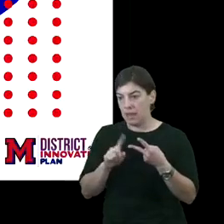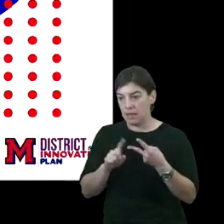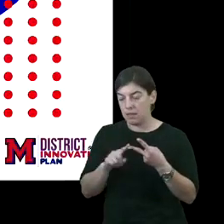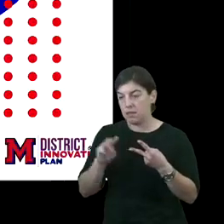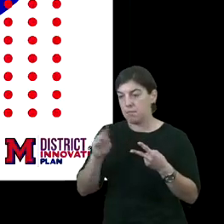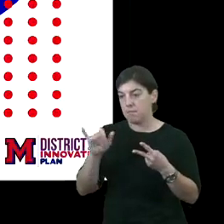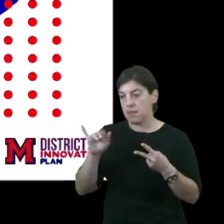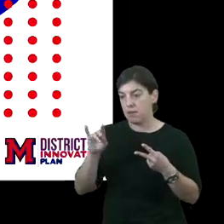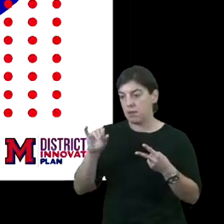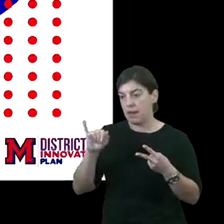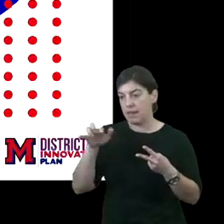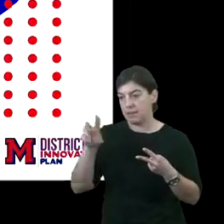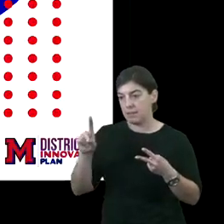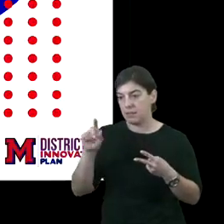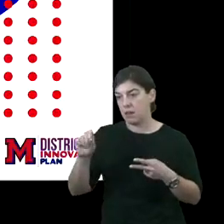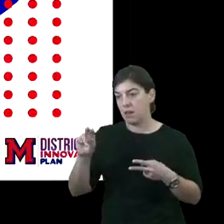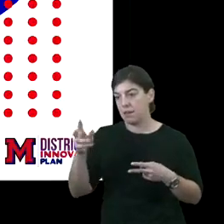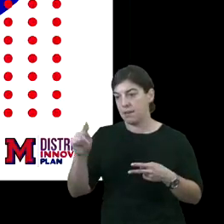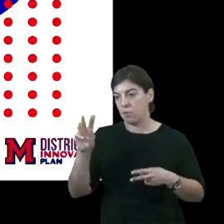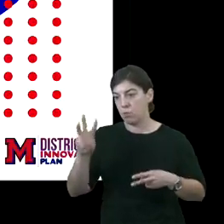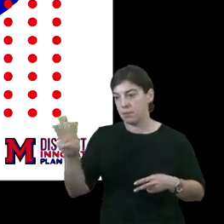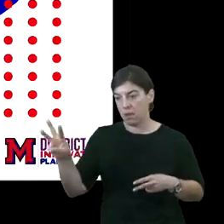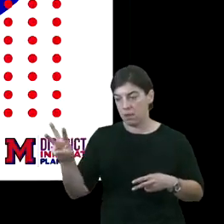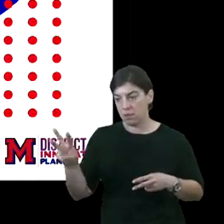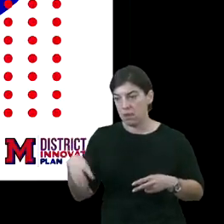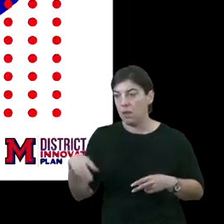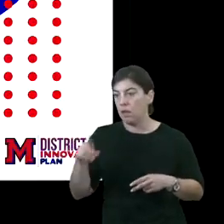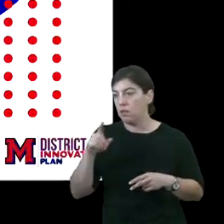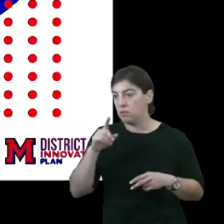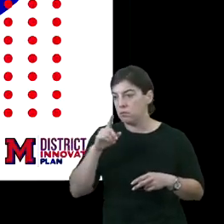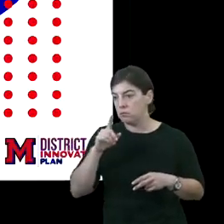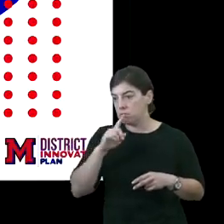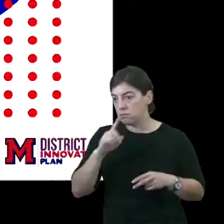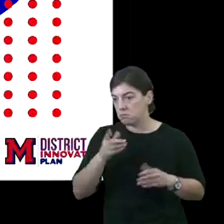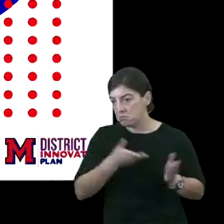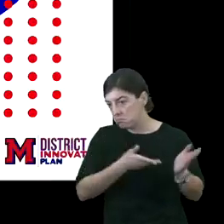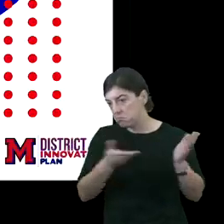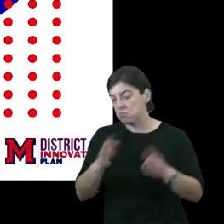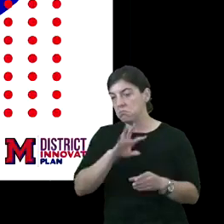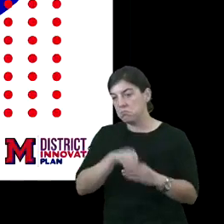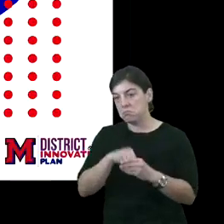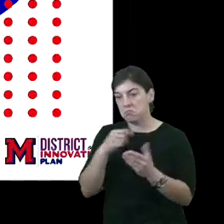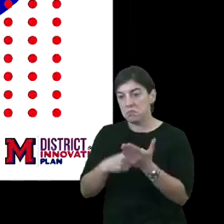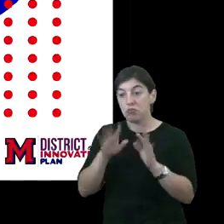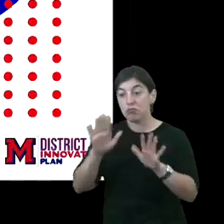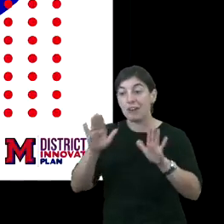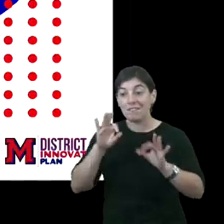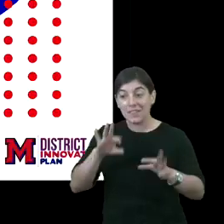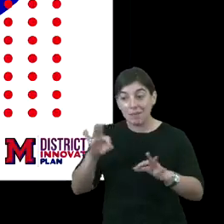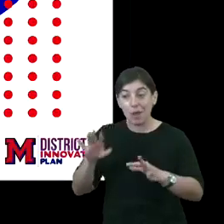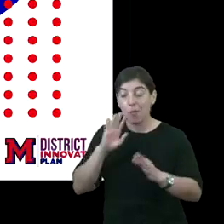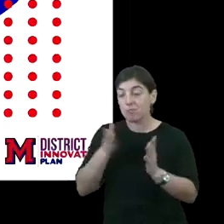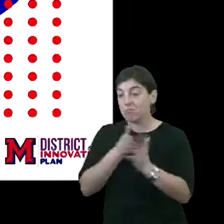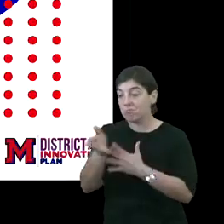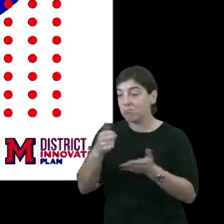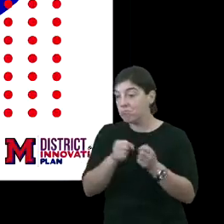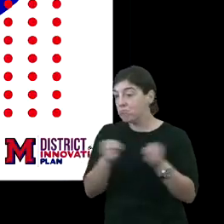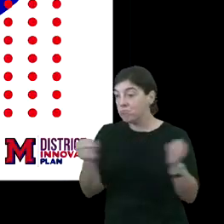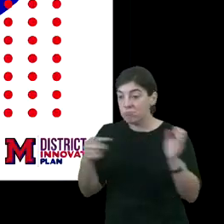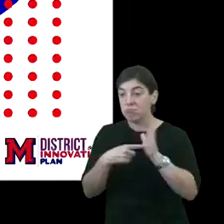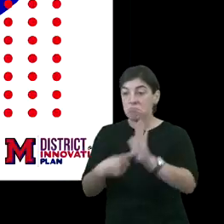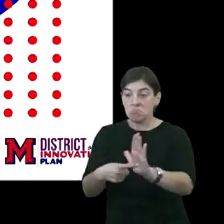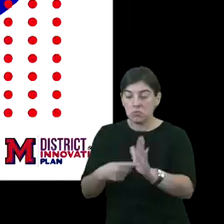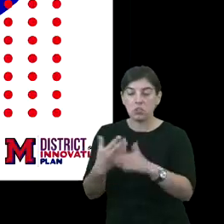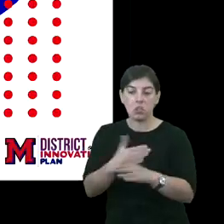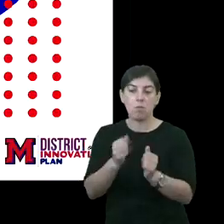is the Maynard ISD.net website and really bringing you along. So this was great feedback and we just want to be transparent and